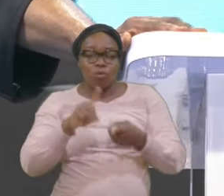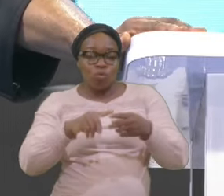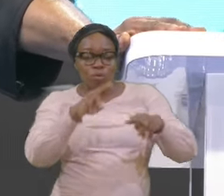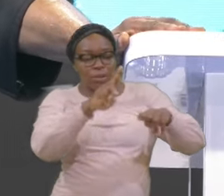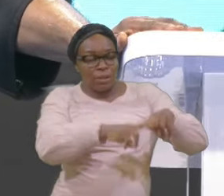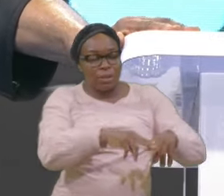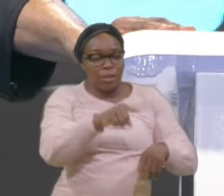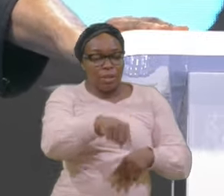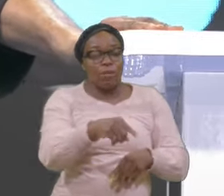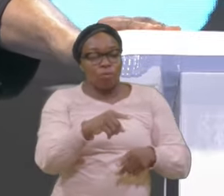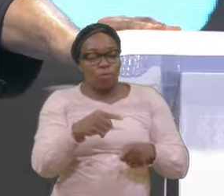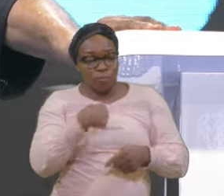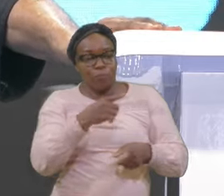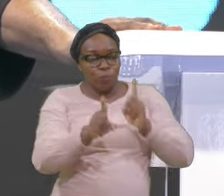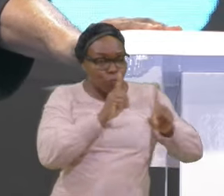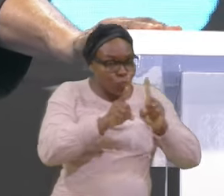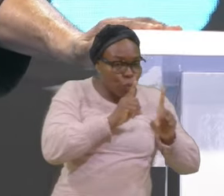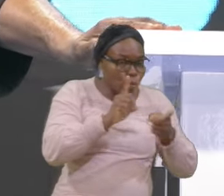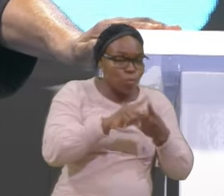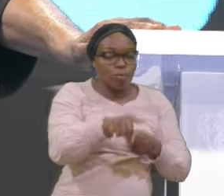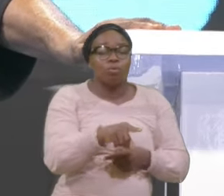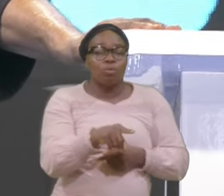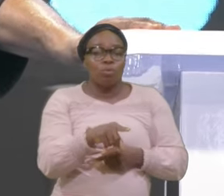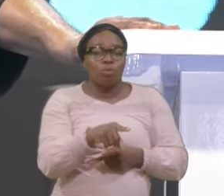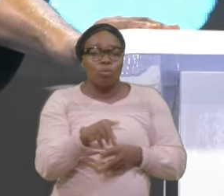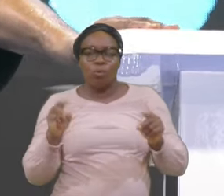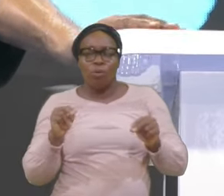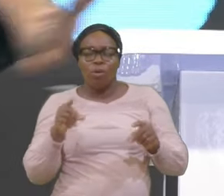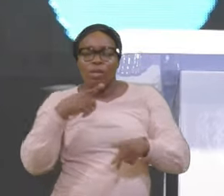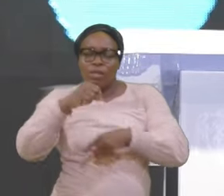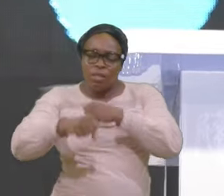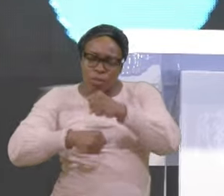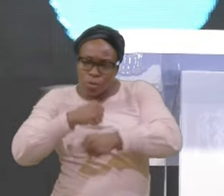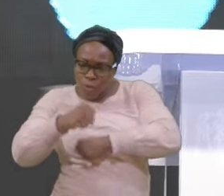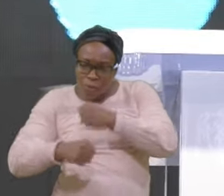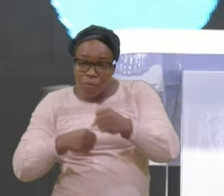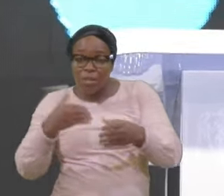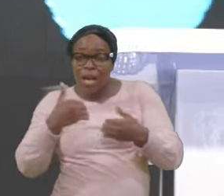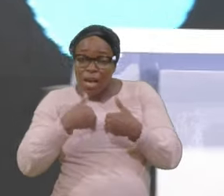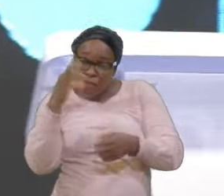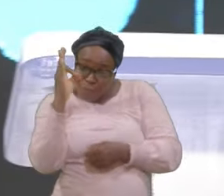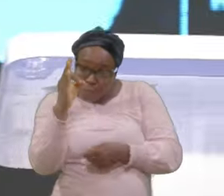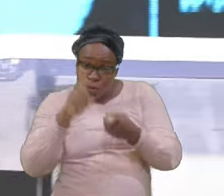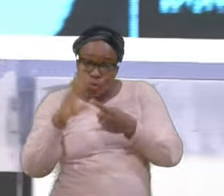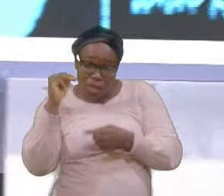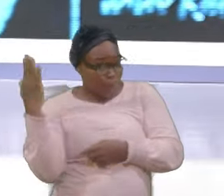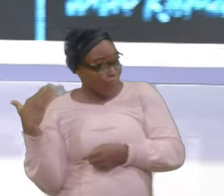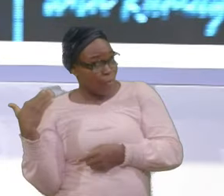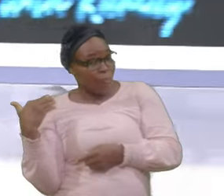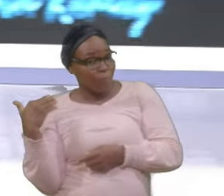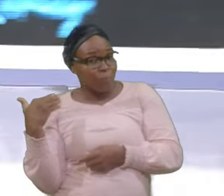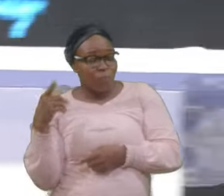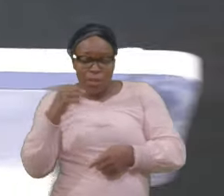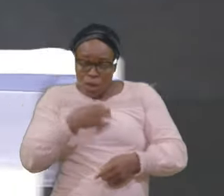to him Already The suffering Has spoken to him Already The hunger Has spoken to him Already